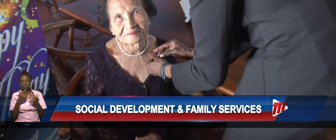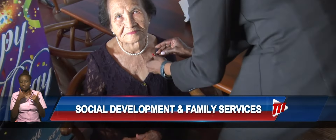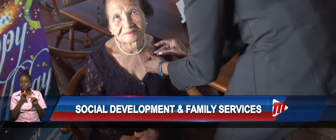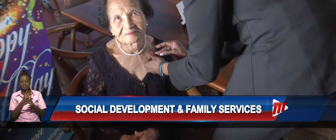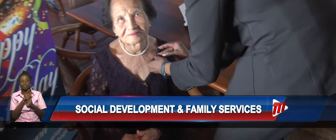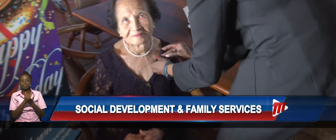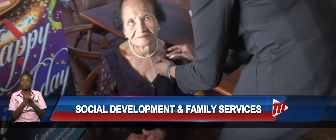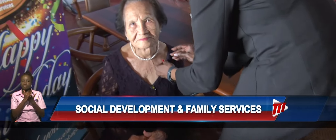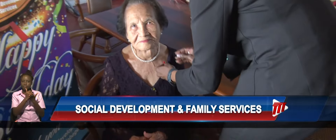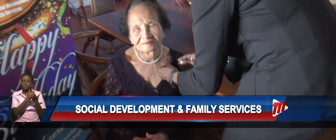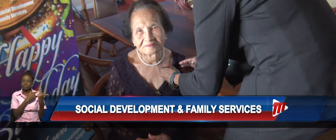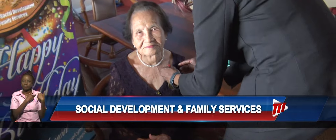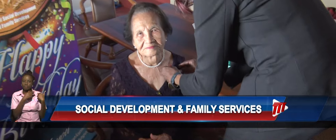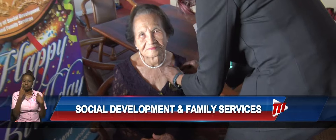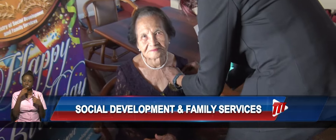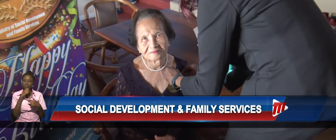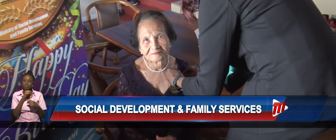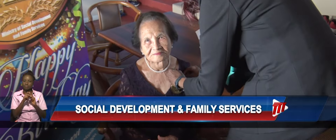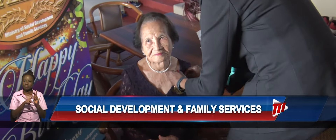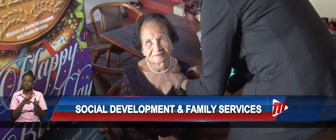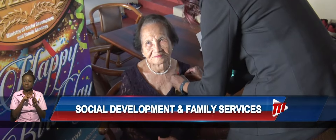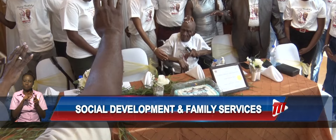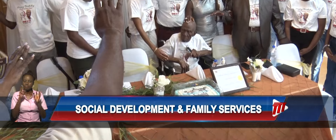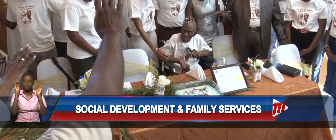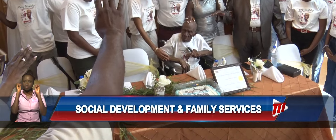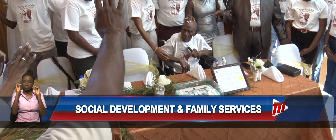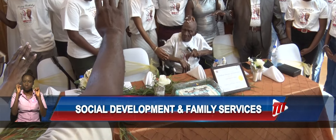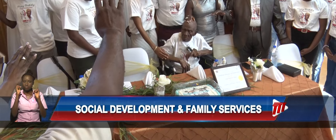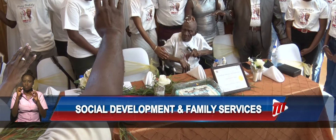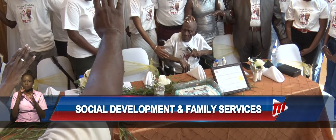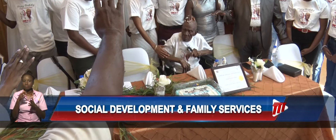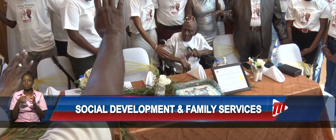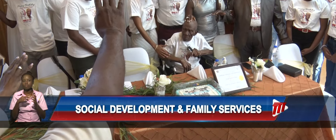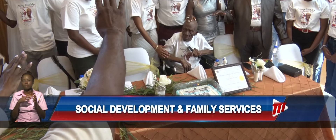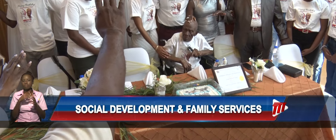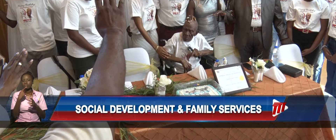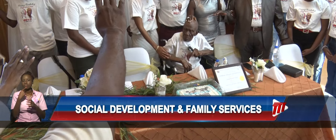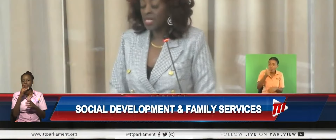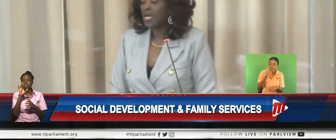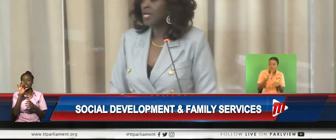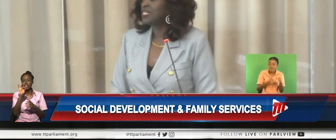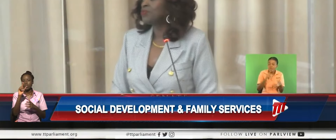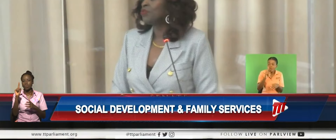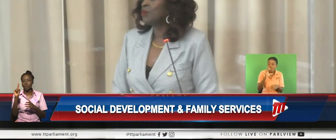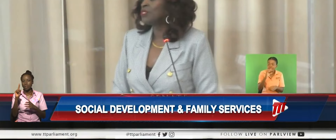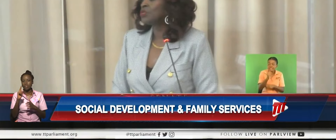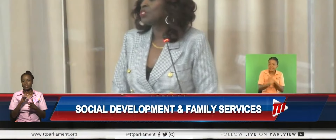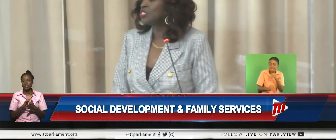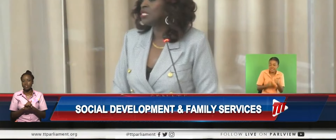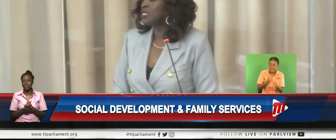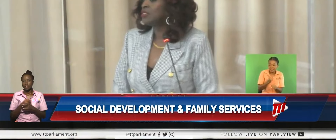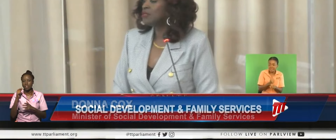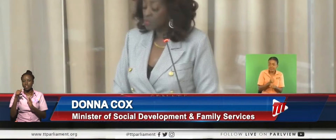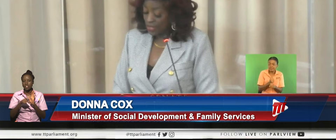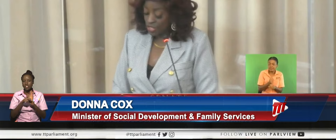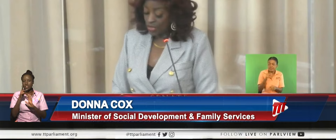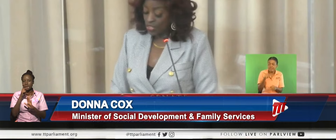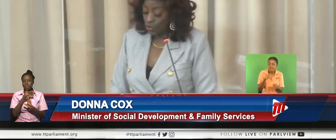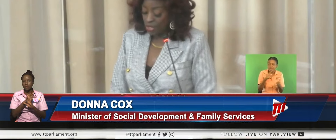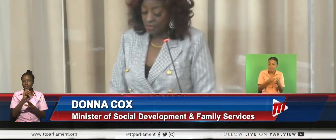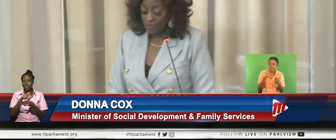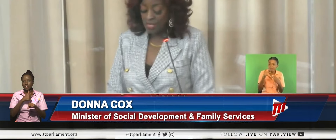Programme. In fiscal 2023, the ministry recognized 81 centenarians. This program was launched in